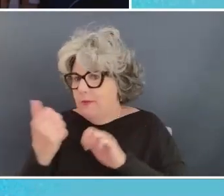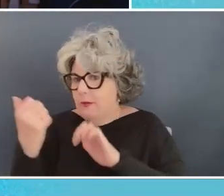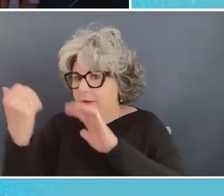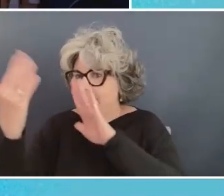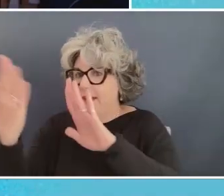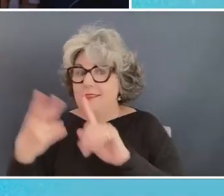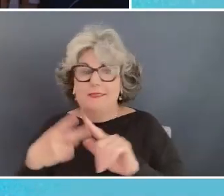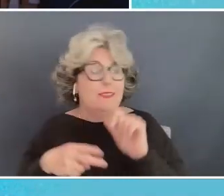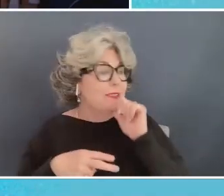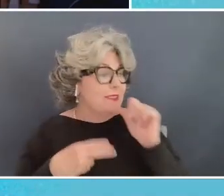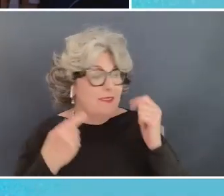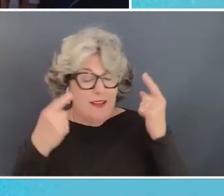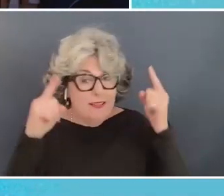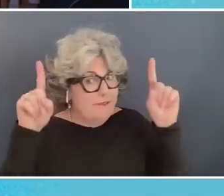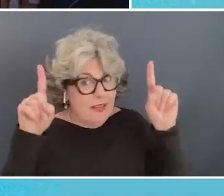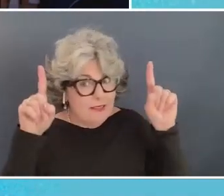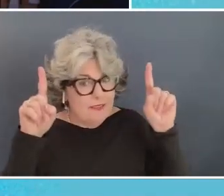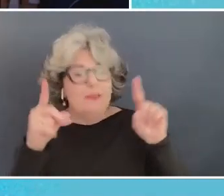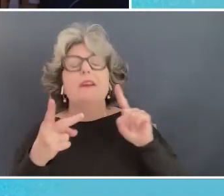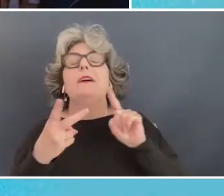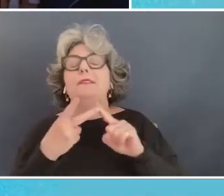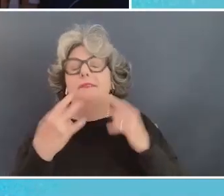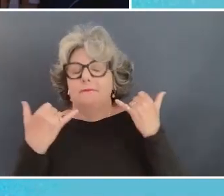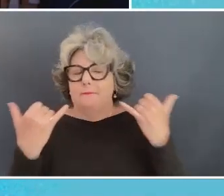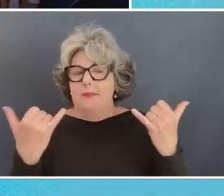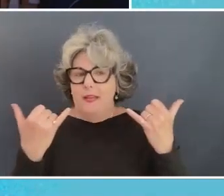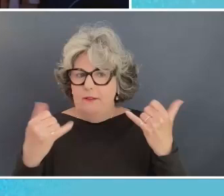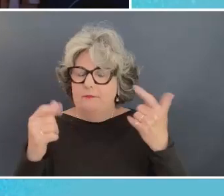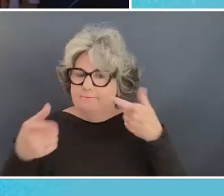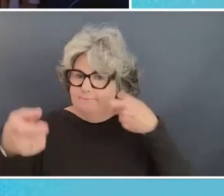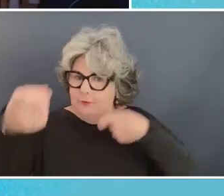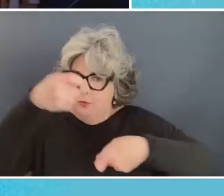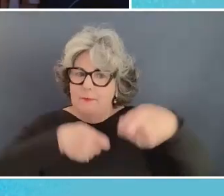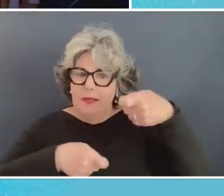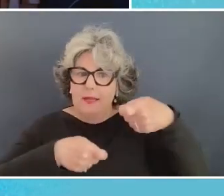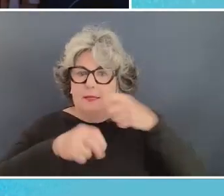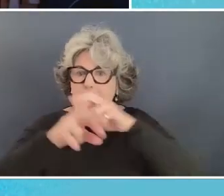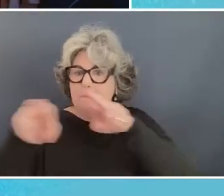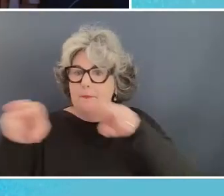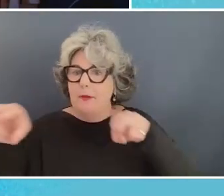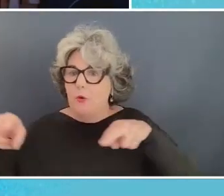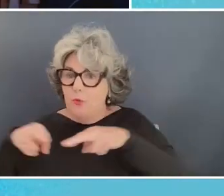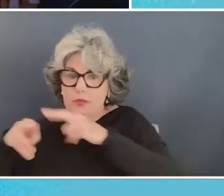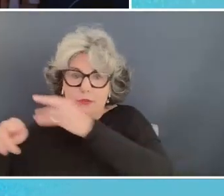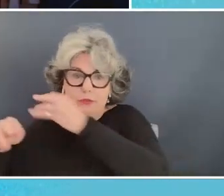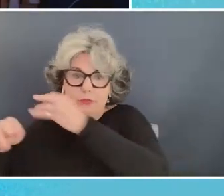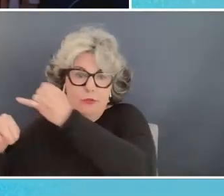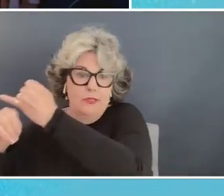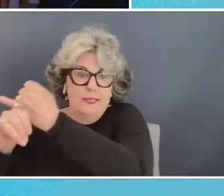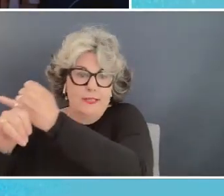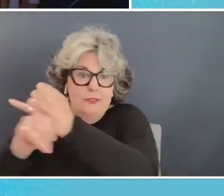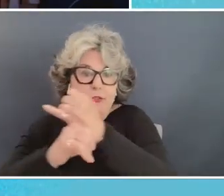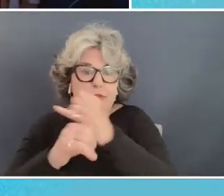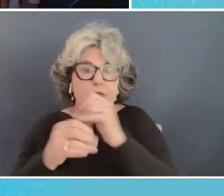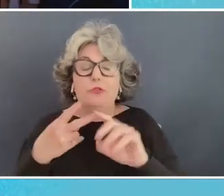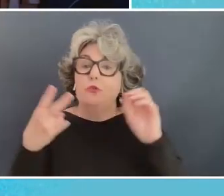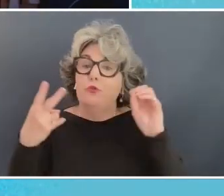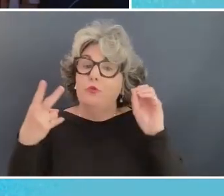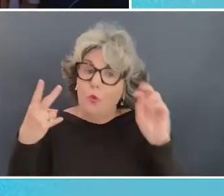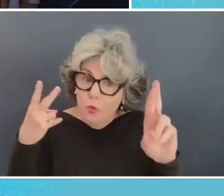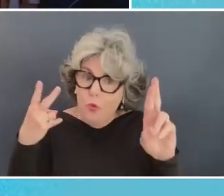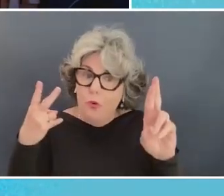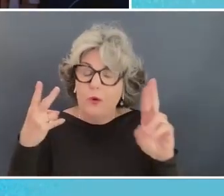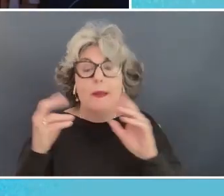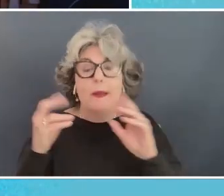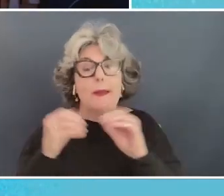isn't effective then it's time for its replacement either by regional institutions or and more likely